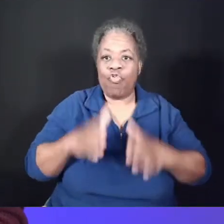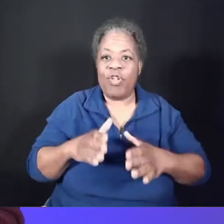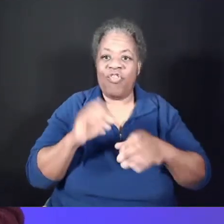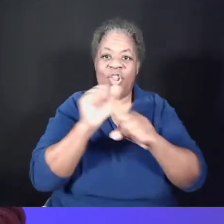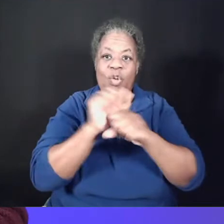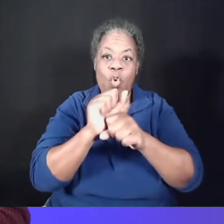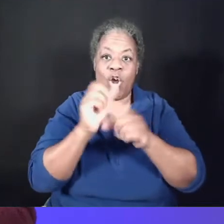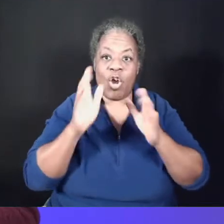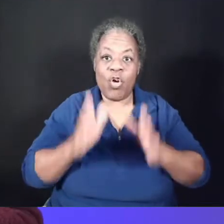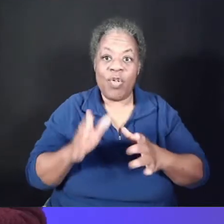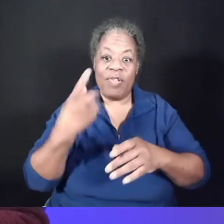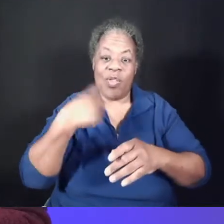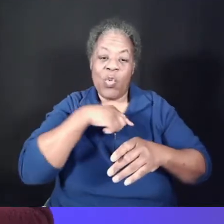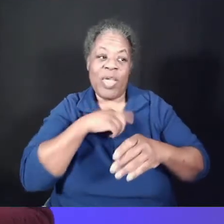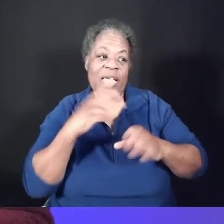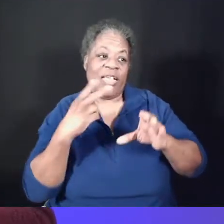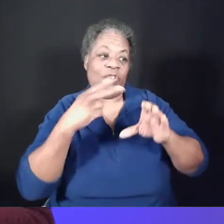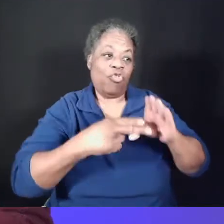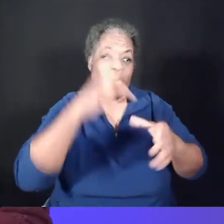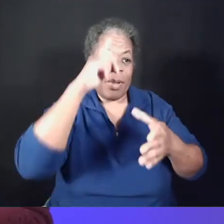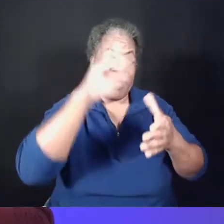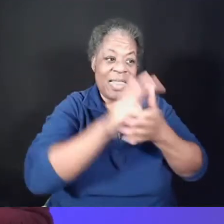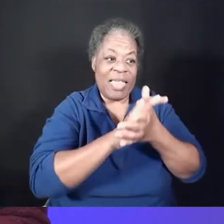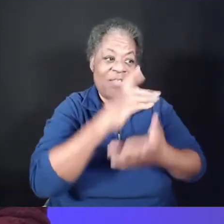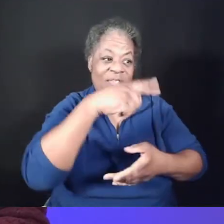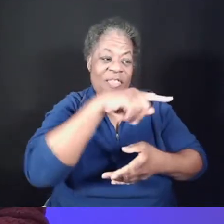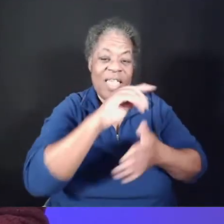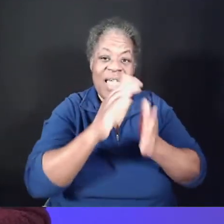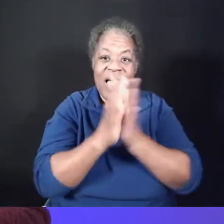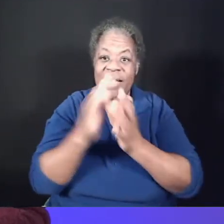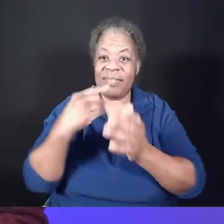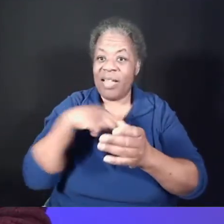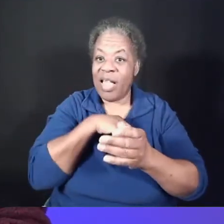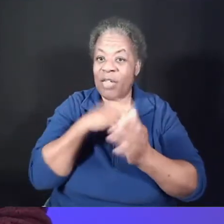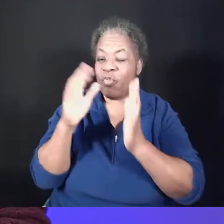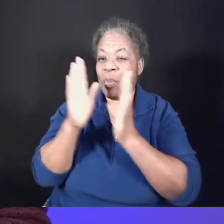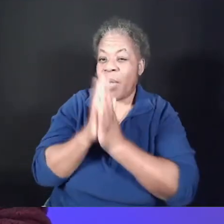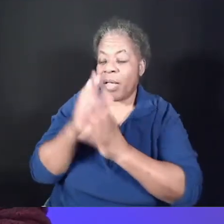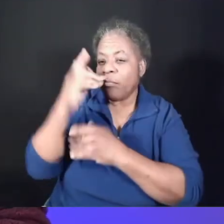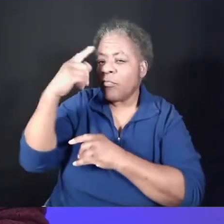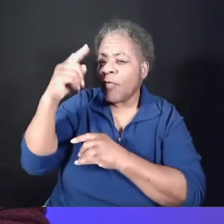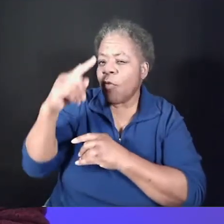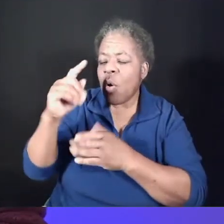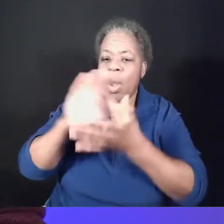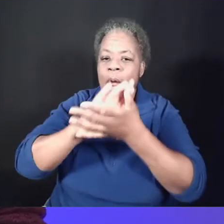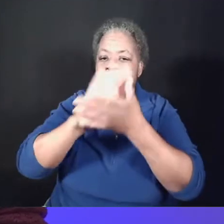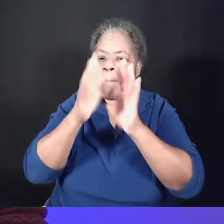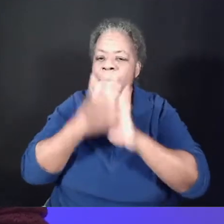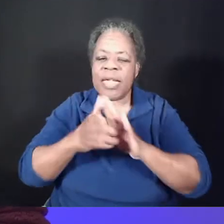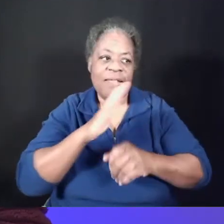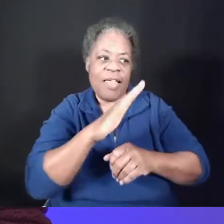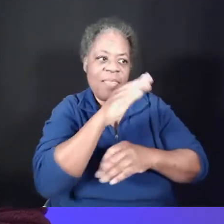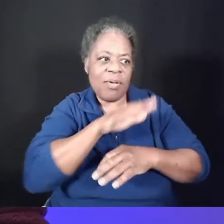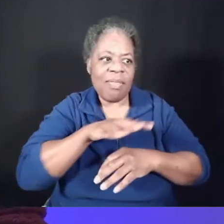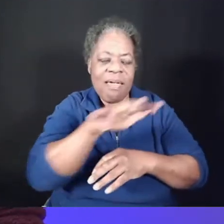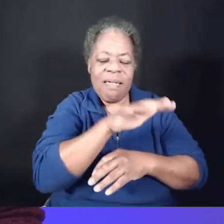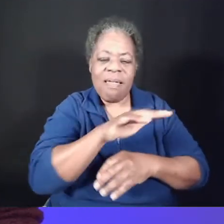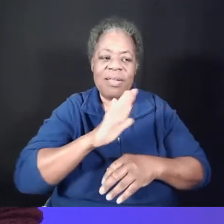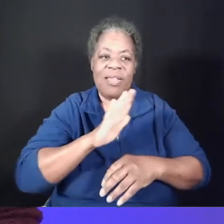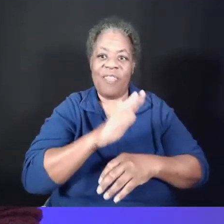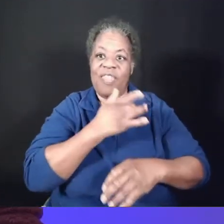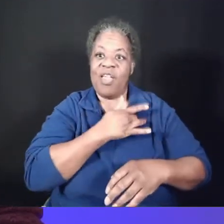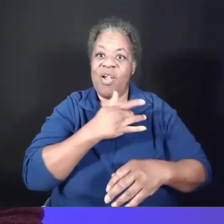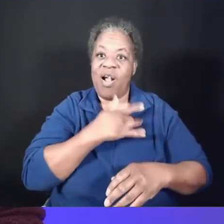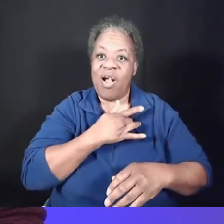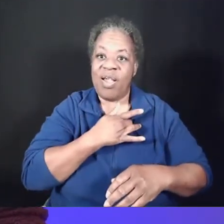believers in Ukraine who have asked us to pray specifically for peace in our land and in our hearts. In this stress